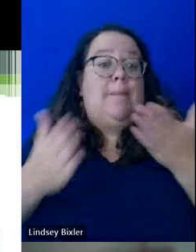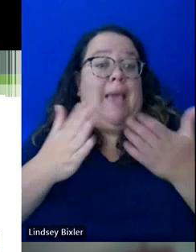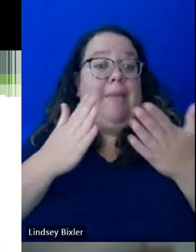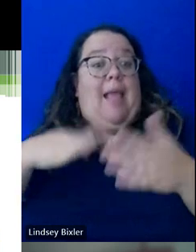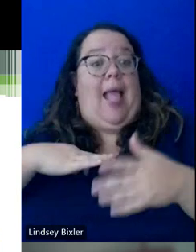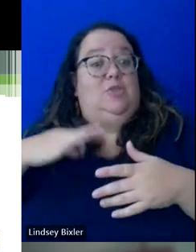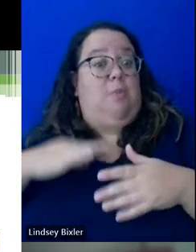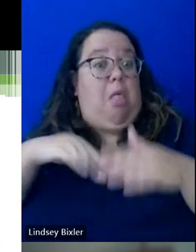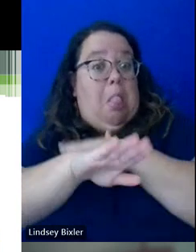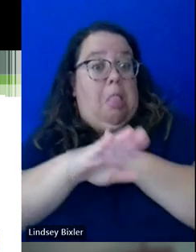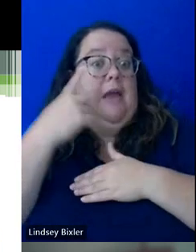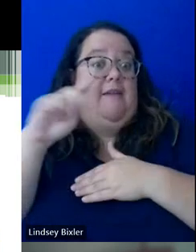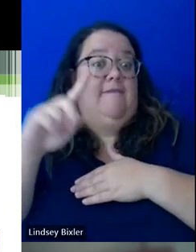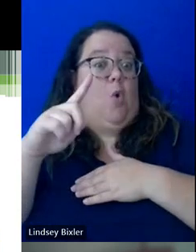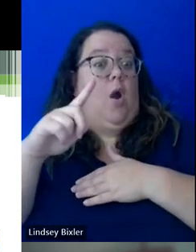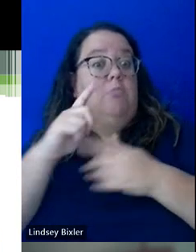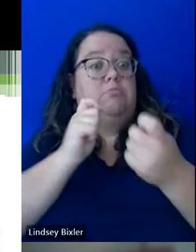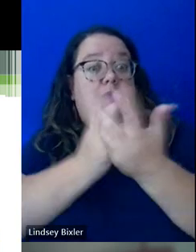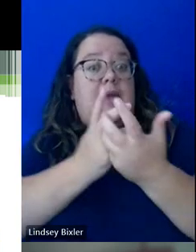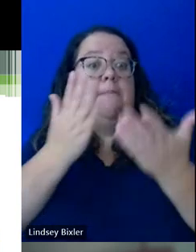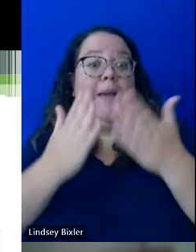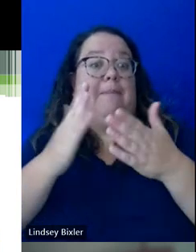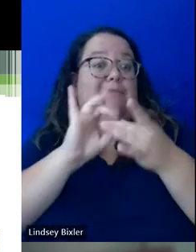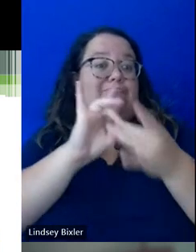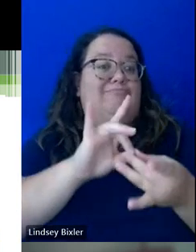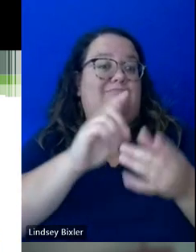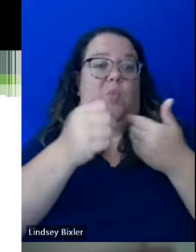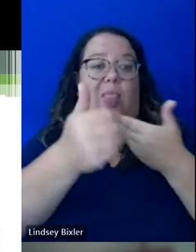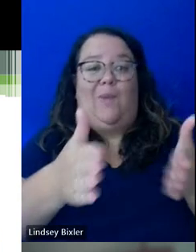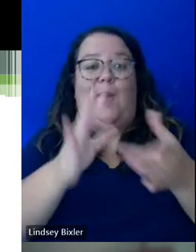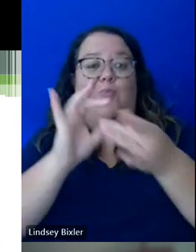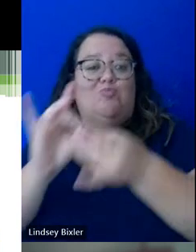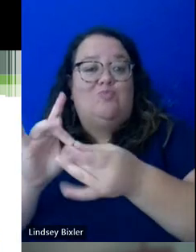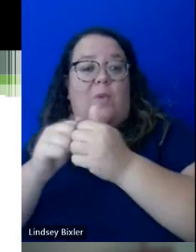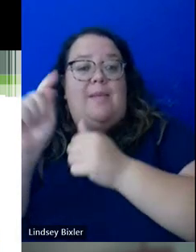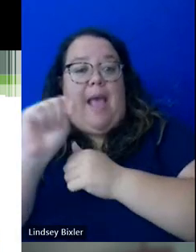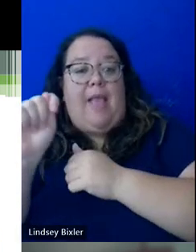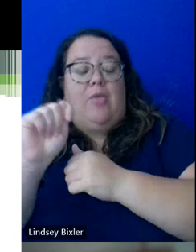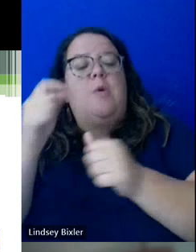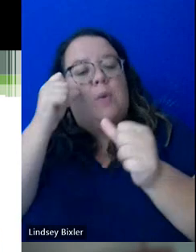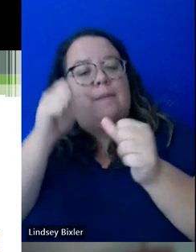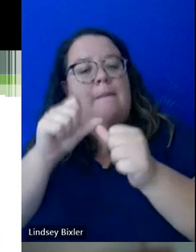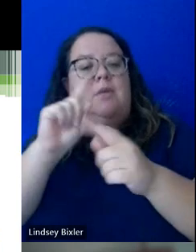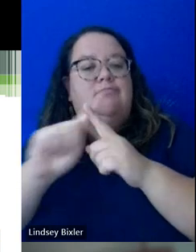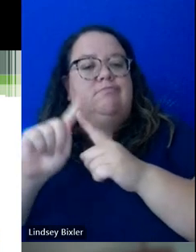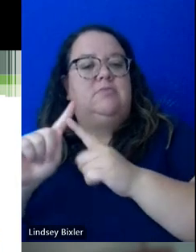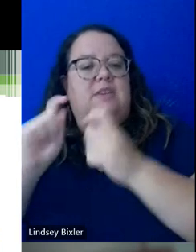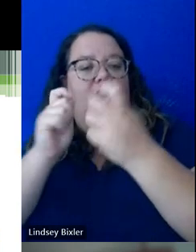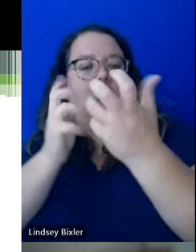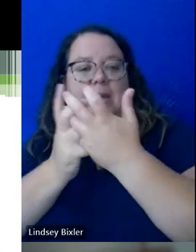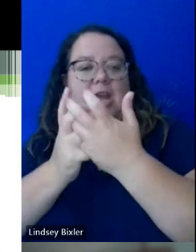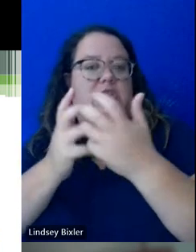relates to the type of room they have and the type of bathroom they have. And so it's just important to remember the different ways in which accommodations can show up.